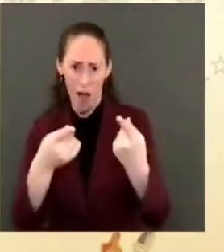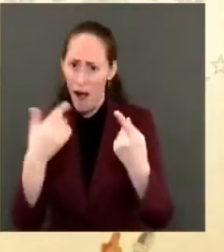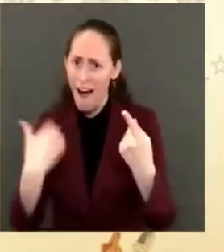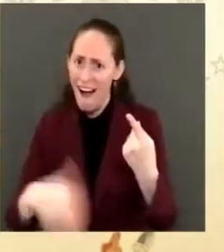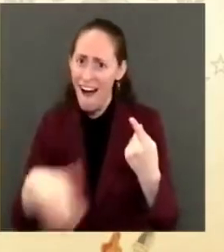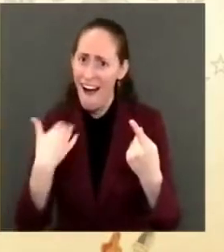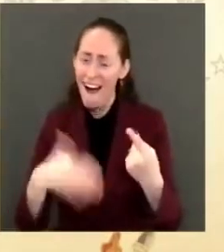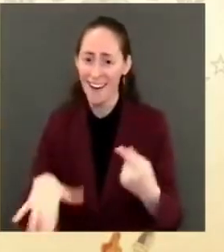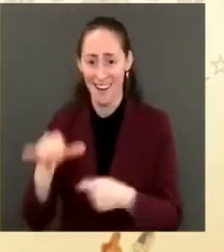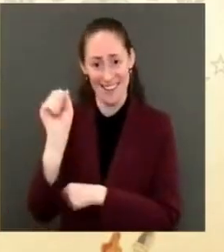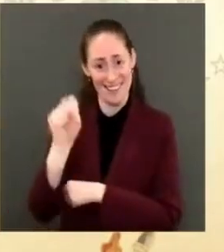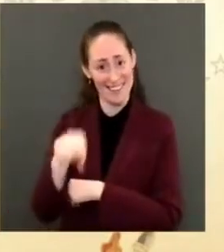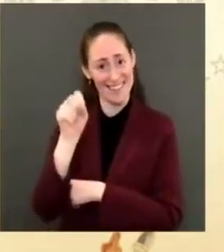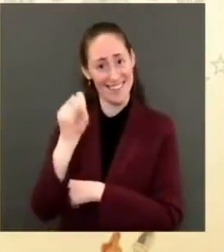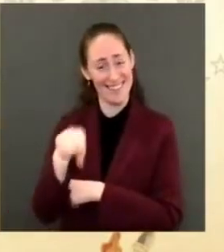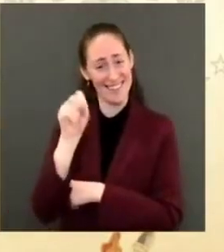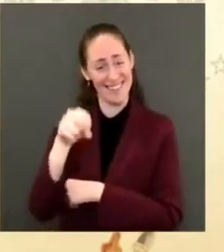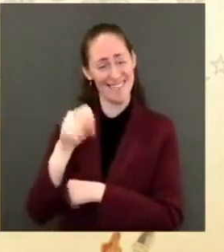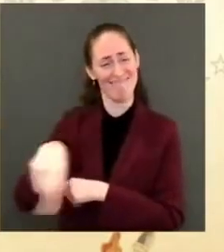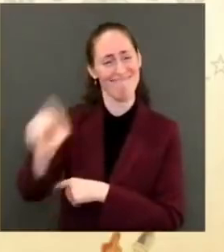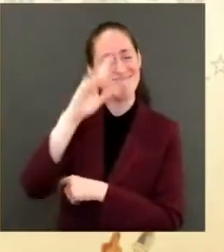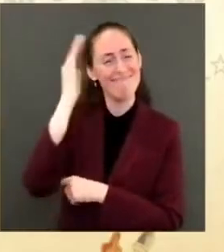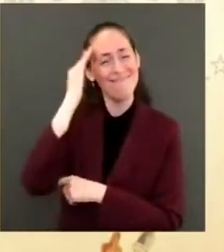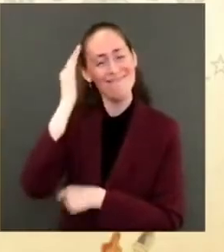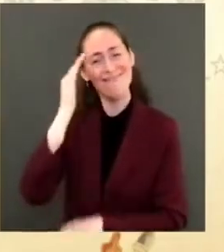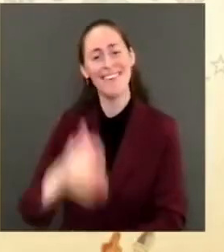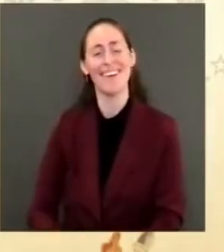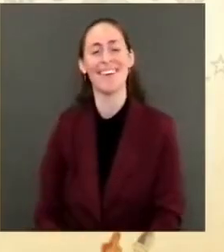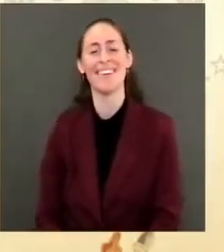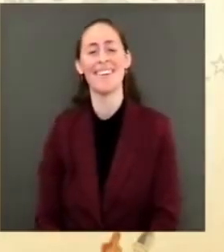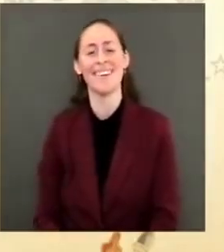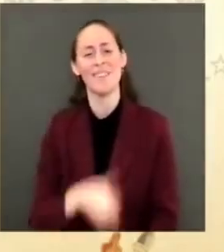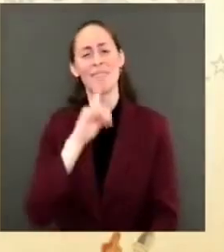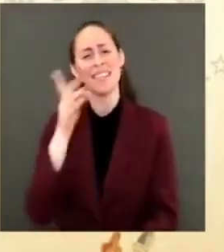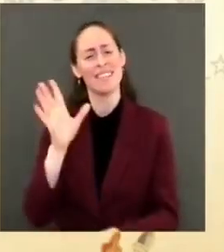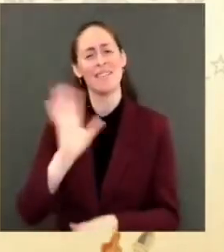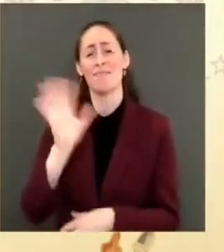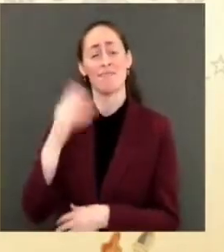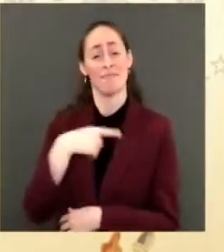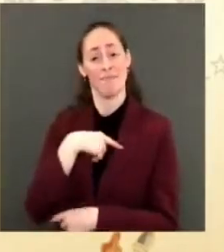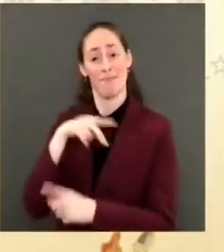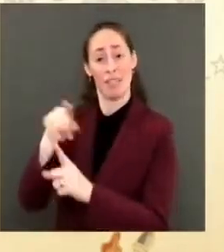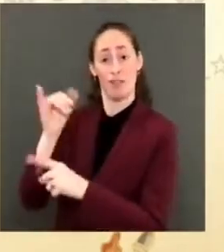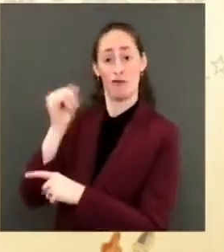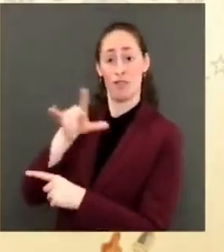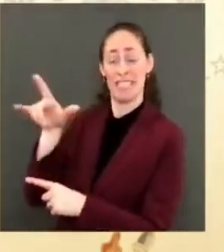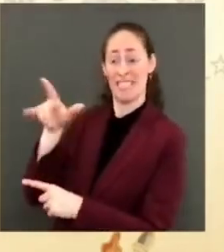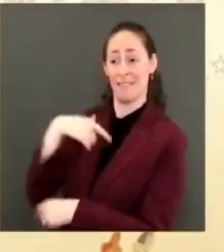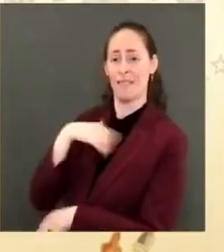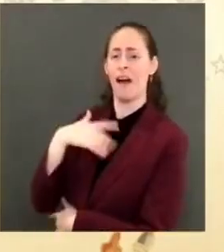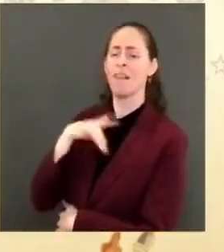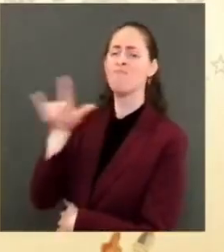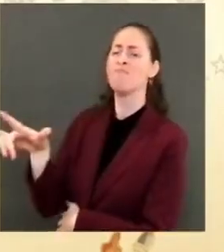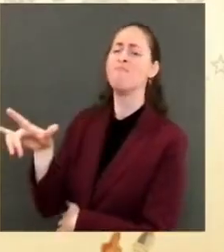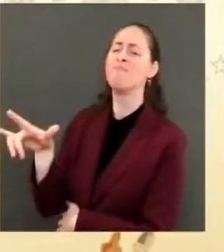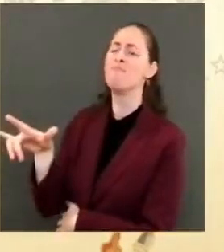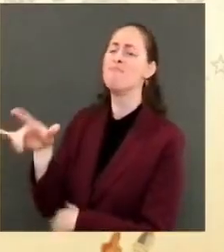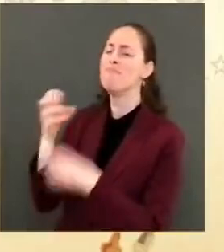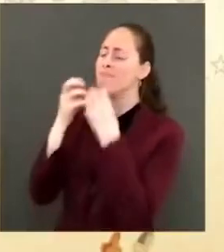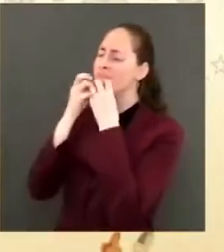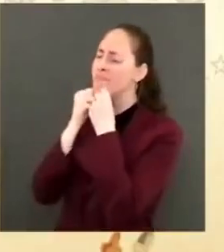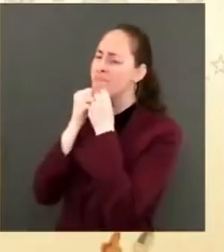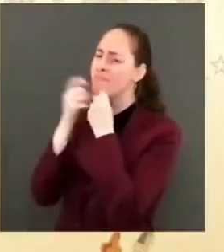that I love her more than she loves me. And I swear to God, she looked at me and said, that's what everybody says.